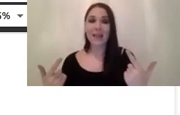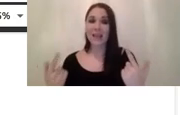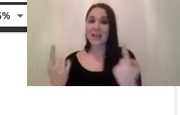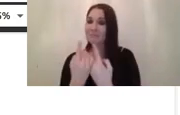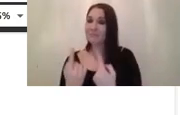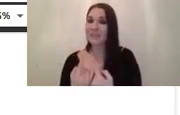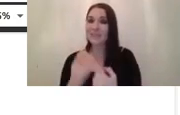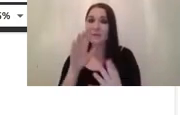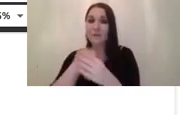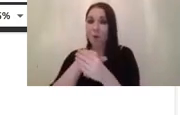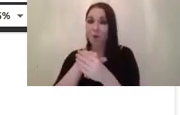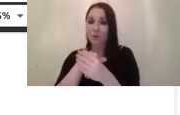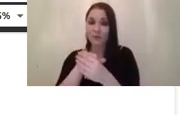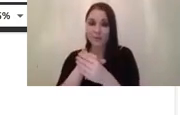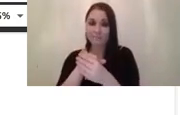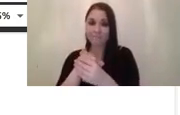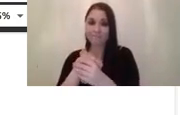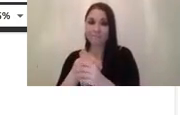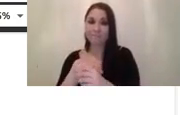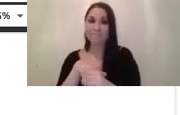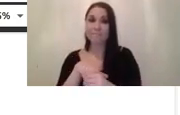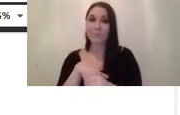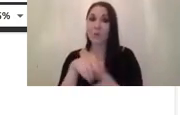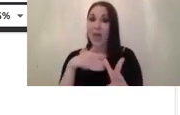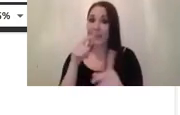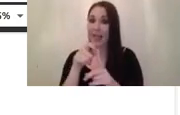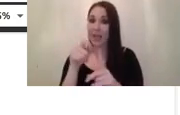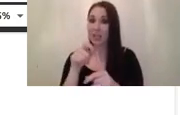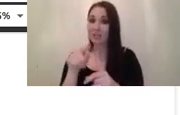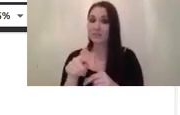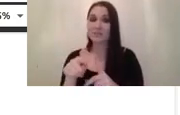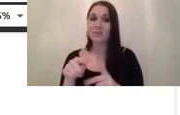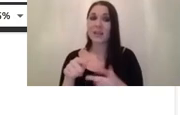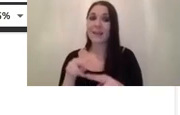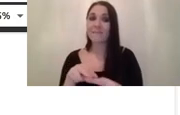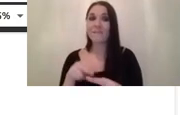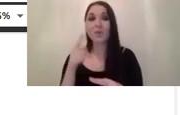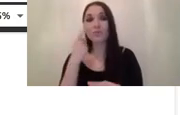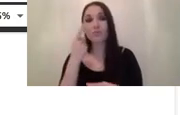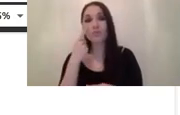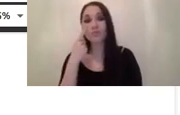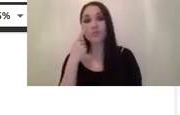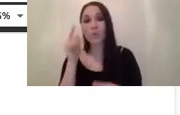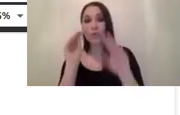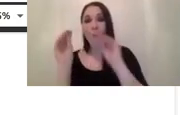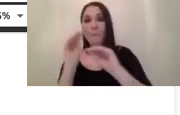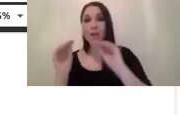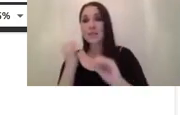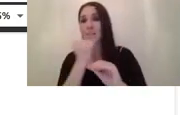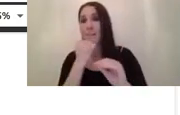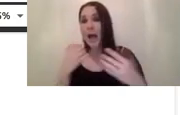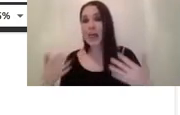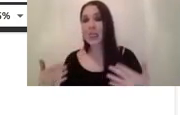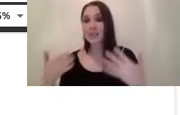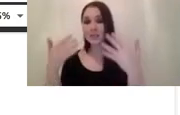industrial application that at some point if you go to the through the formulas and you uh make the hand calculations